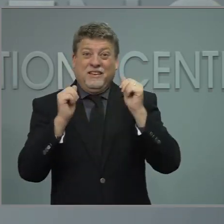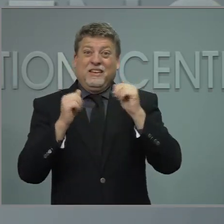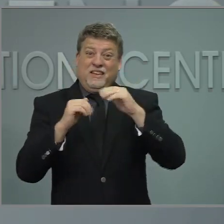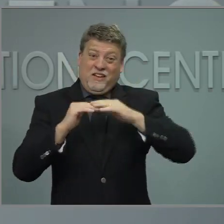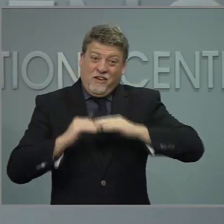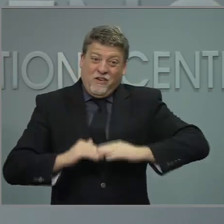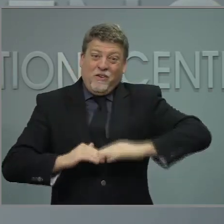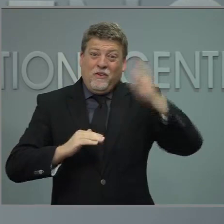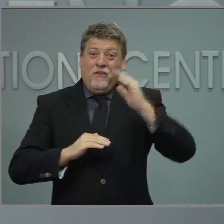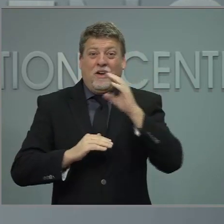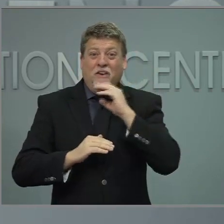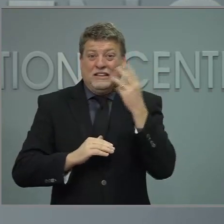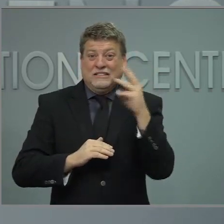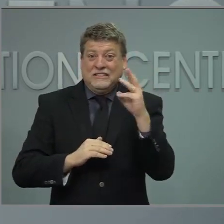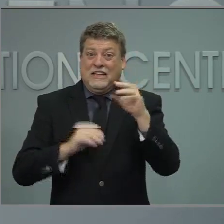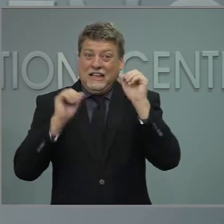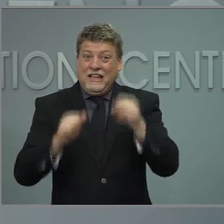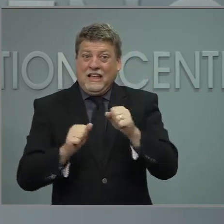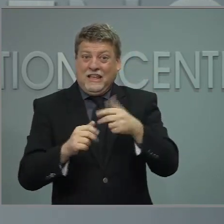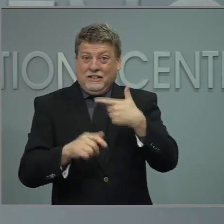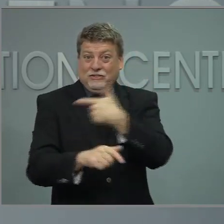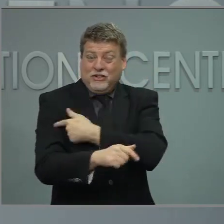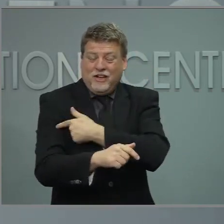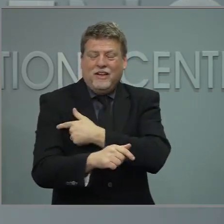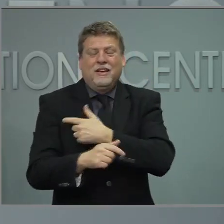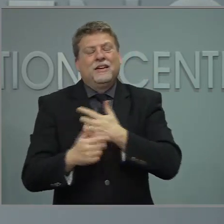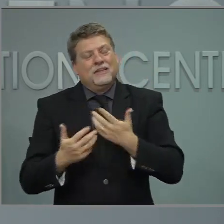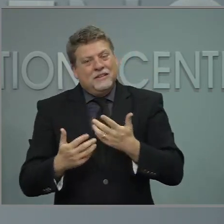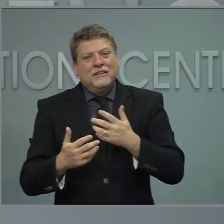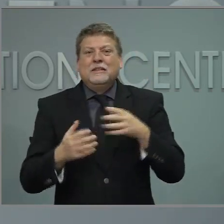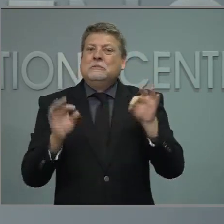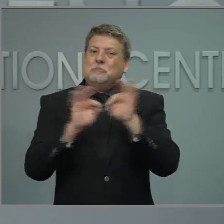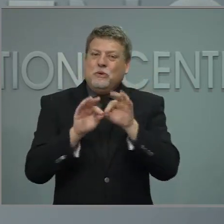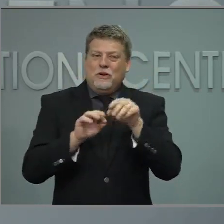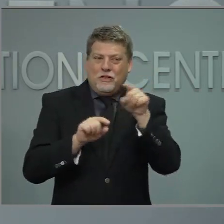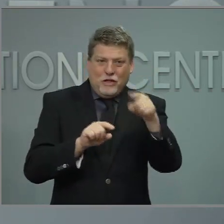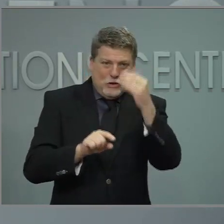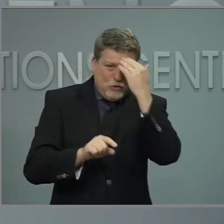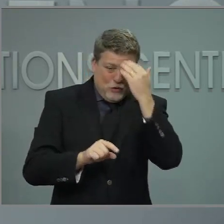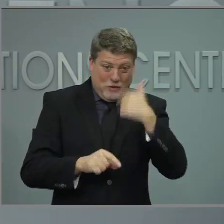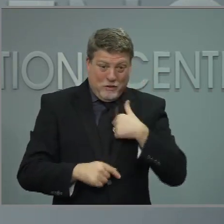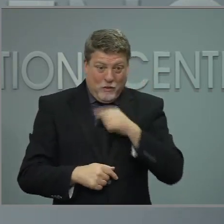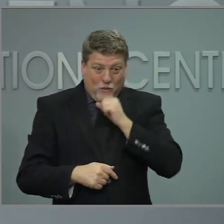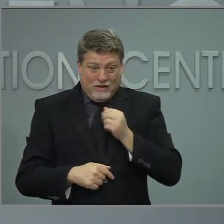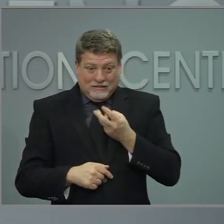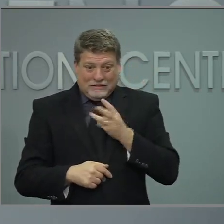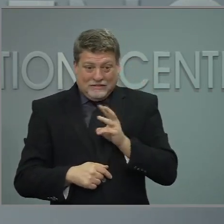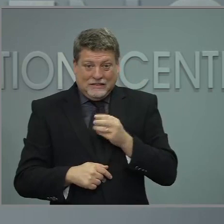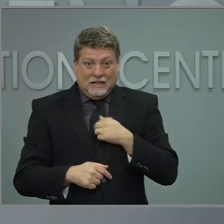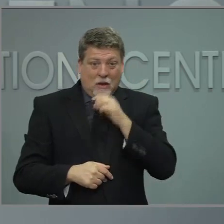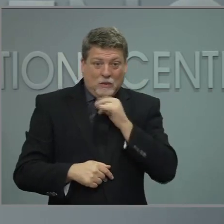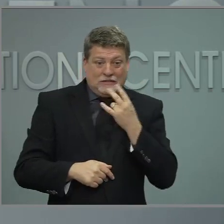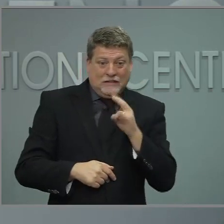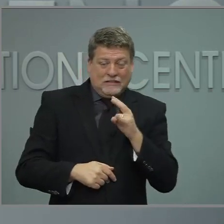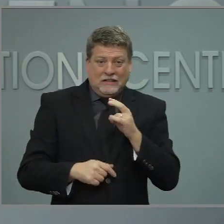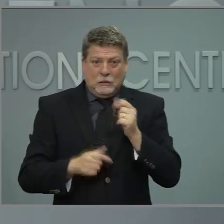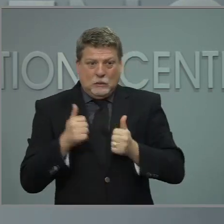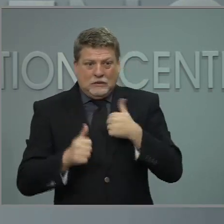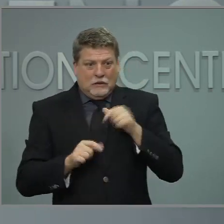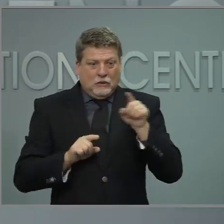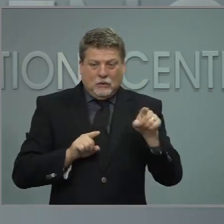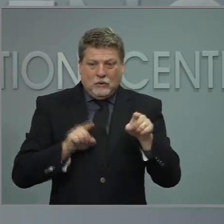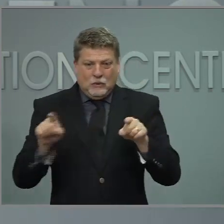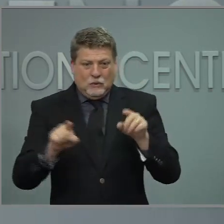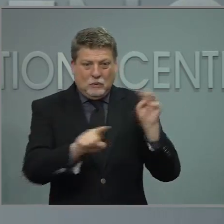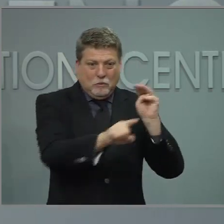make it easier for those who are 16 and 17 to identify which providers have the Pfizer vaccine. So stay tuned to some updates